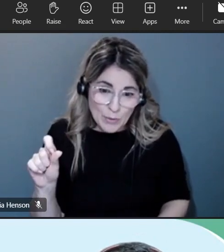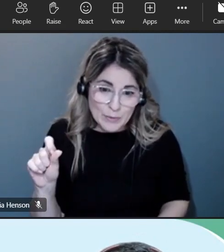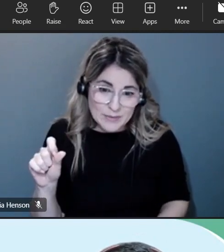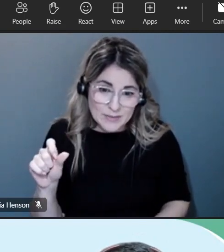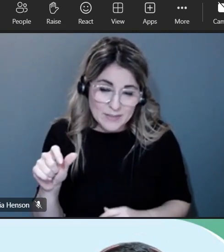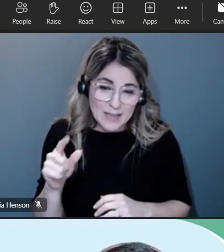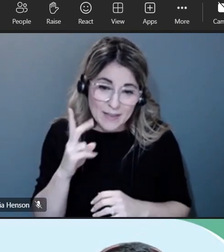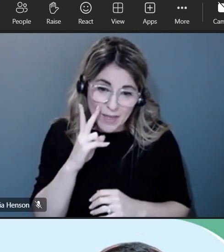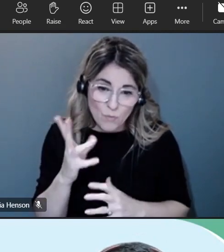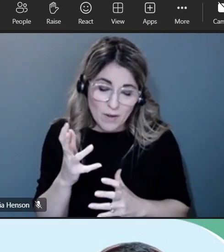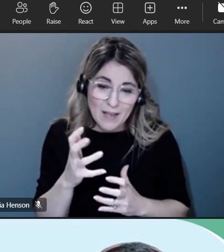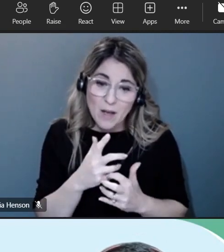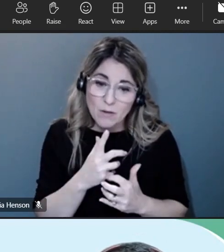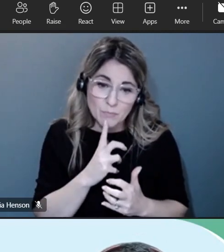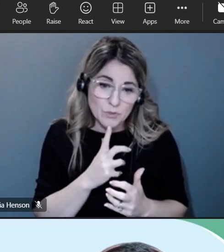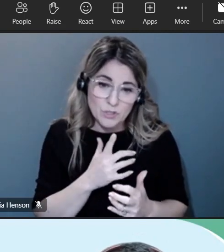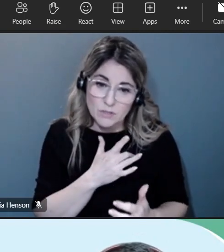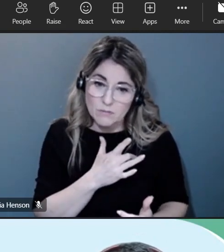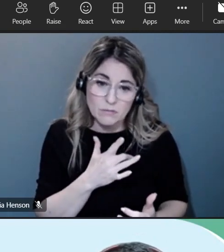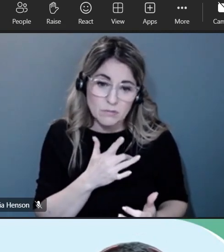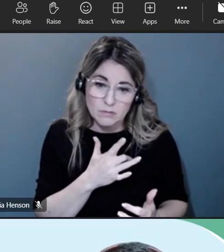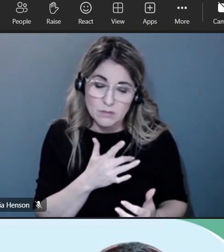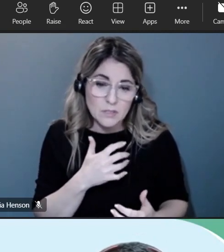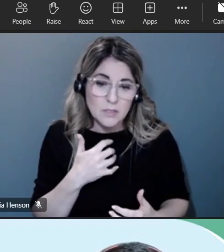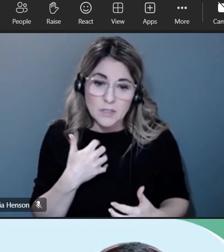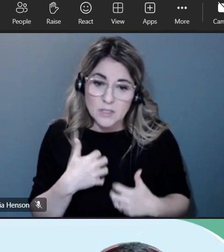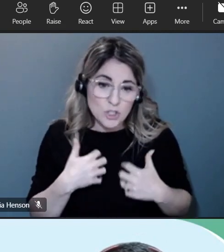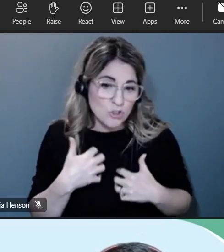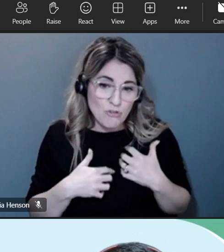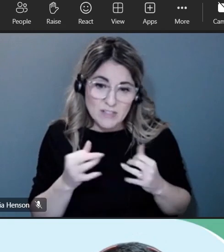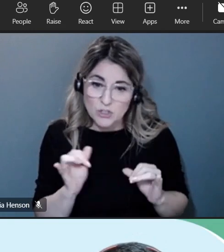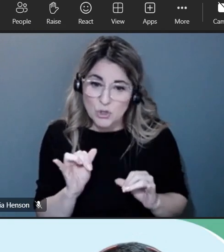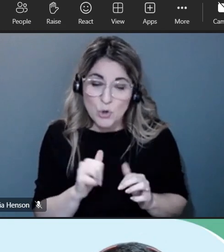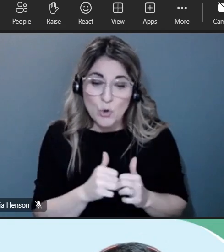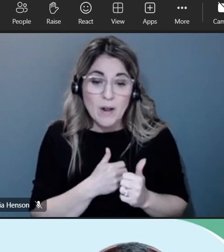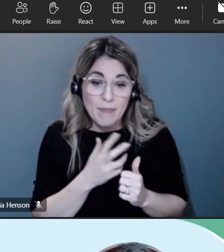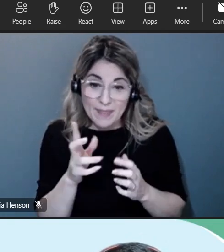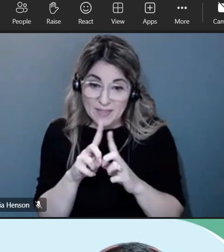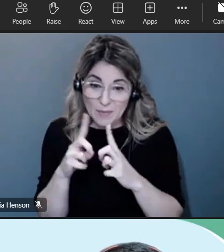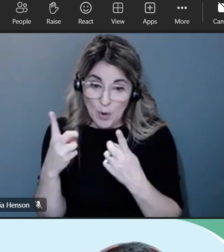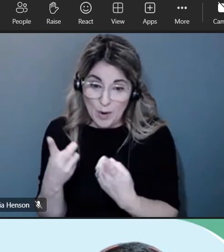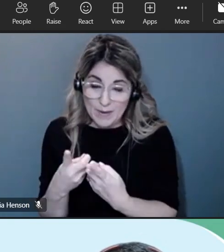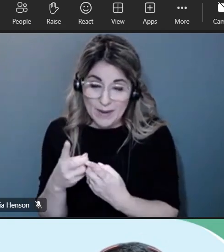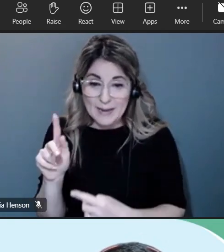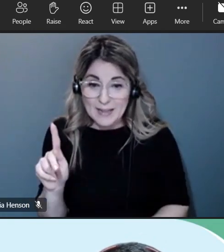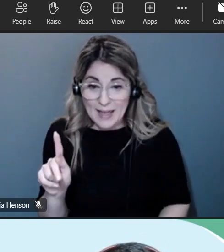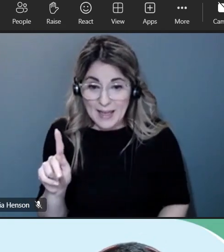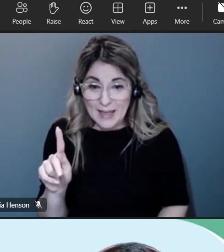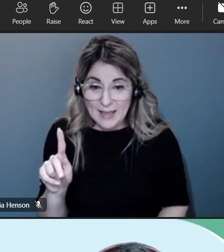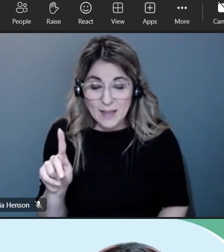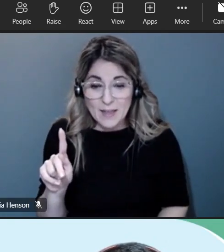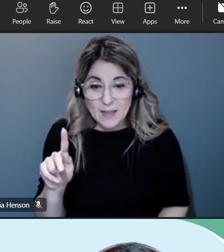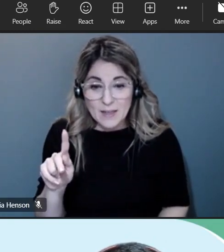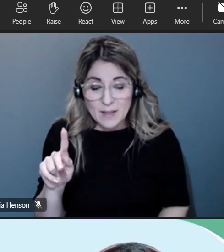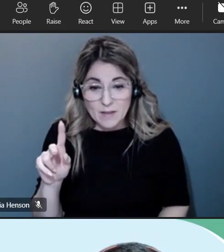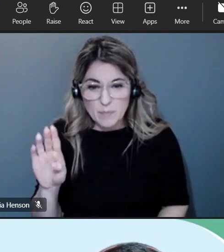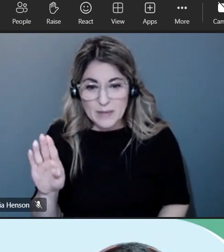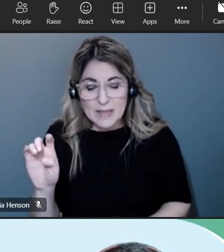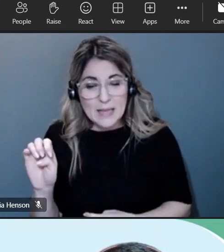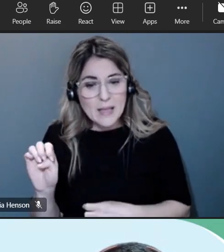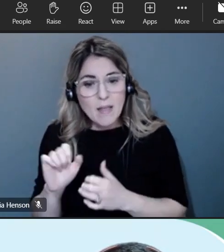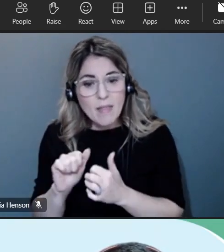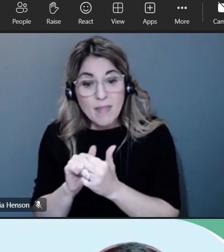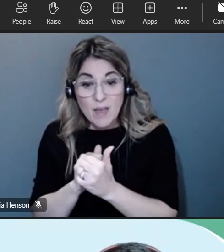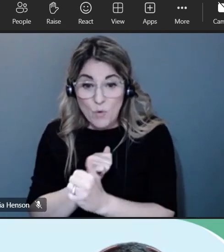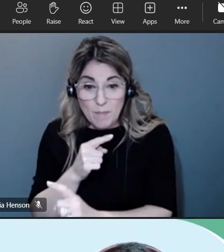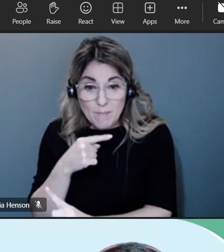state for the record that the department and i um are firm in our support of all all of our students and want to make sure that our